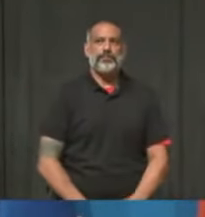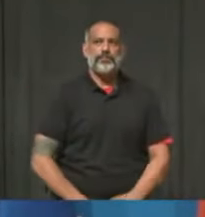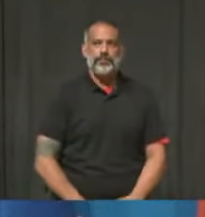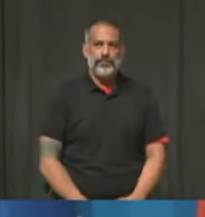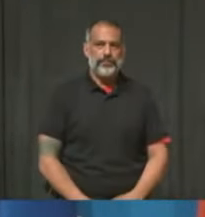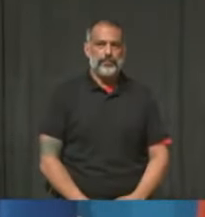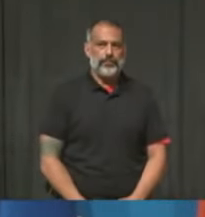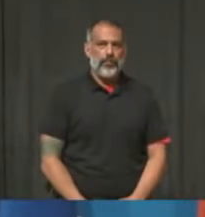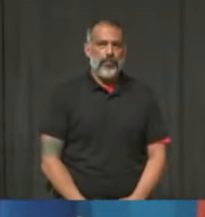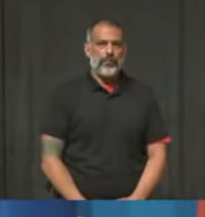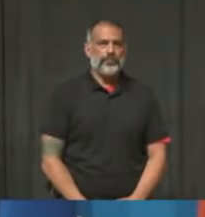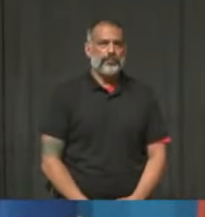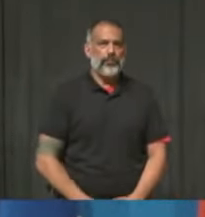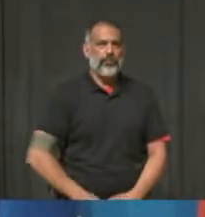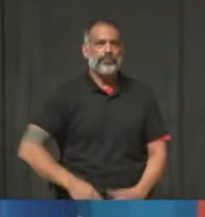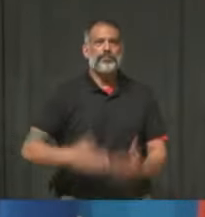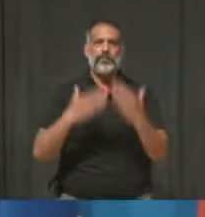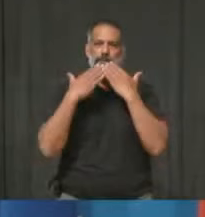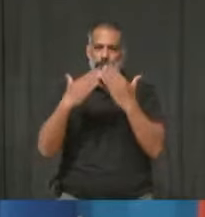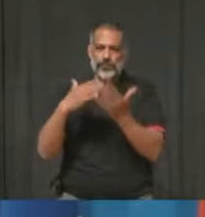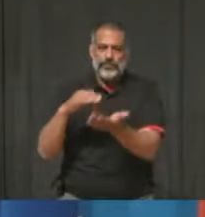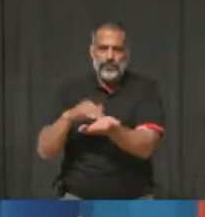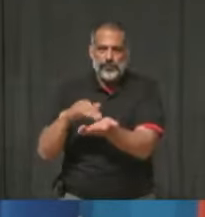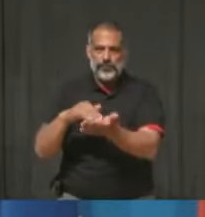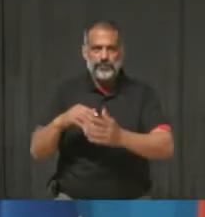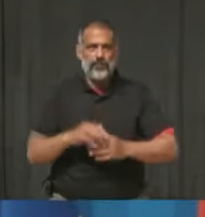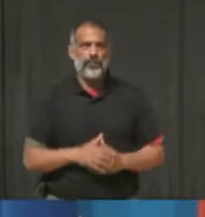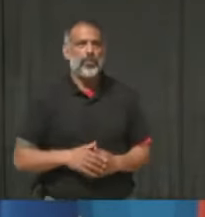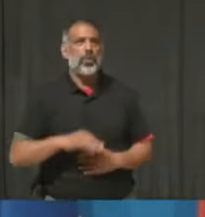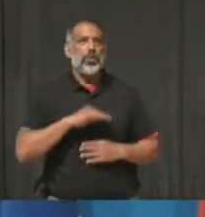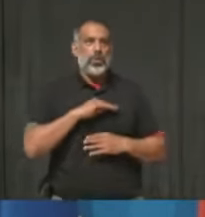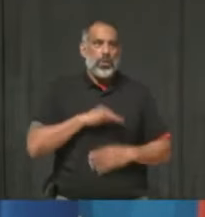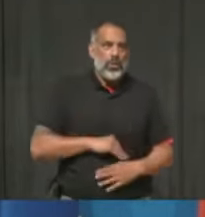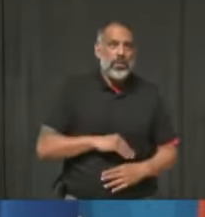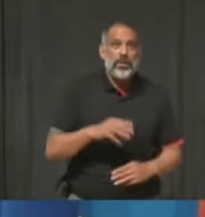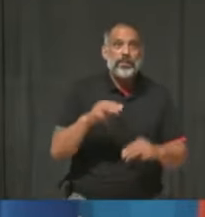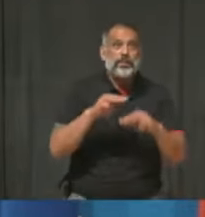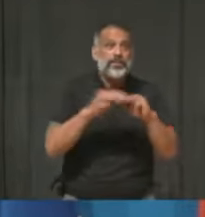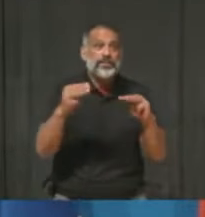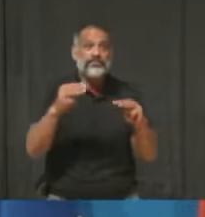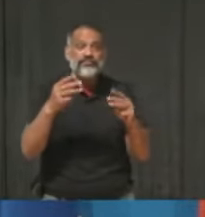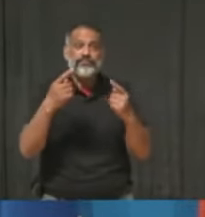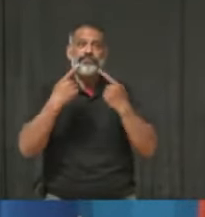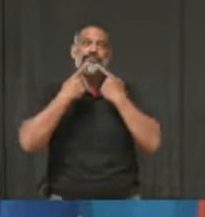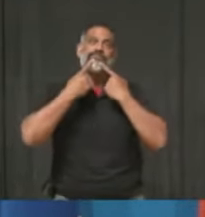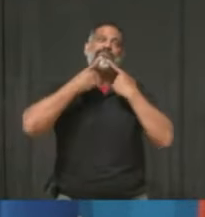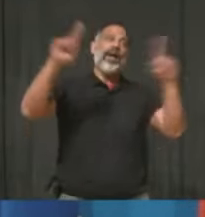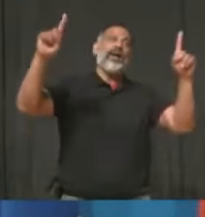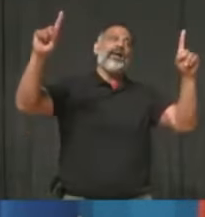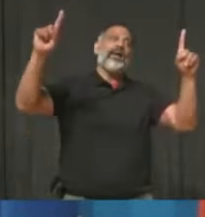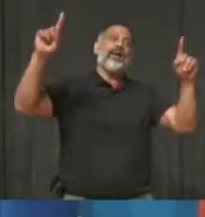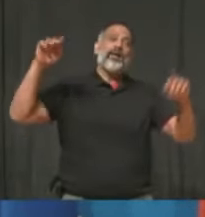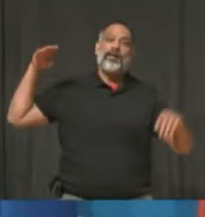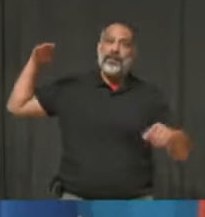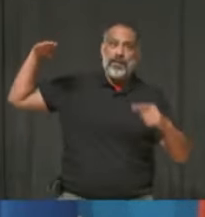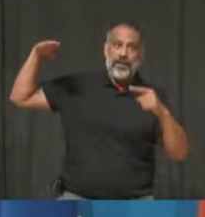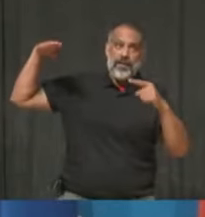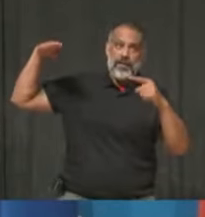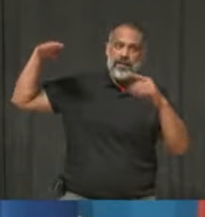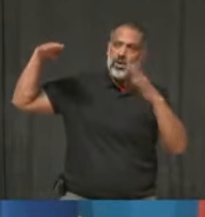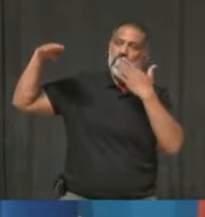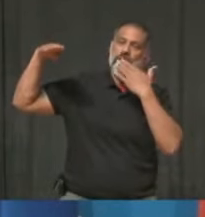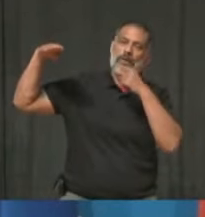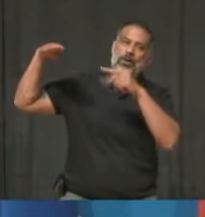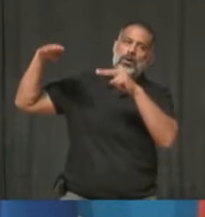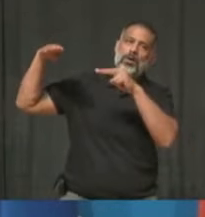Thank you Dr. Lowe. I'm so relieved that Mississauga is finally trending in the right direction. For now, please continue to listen